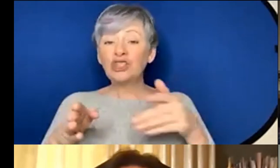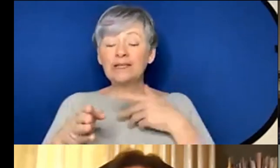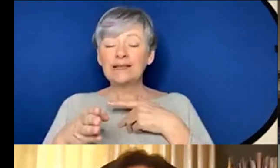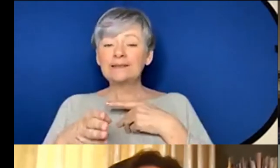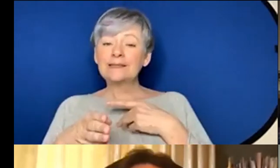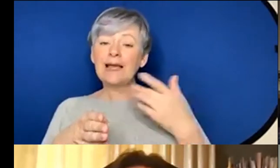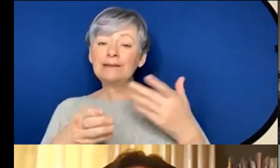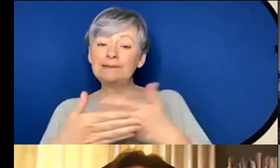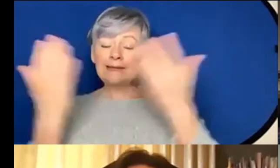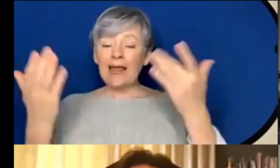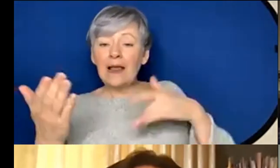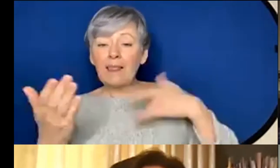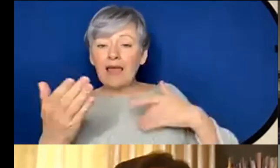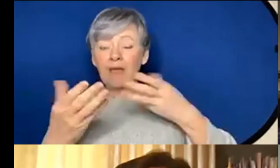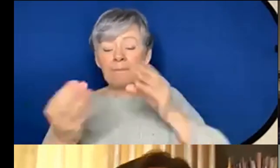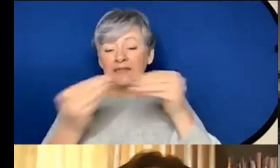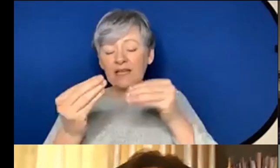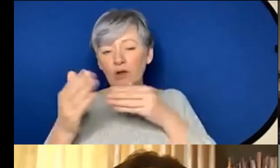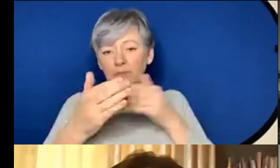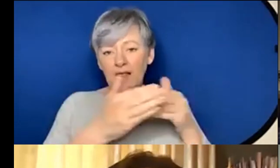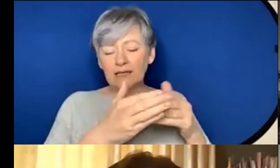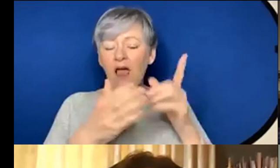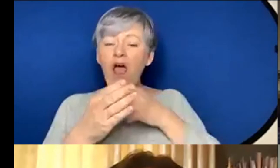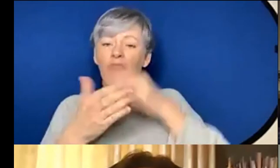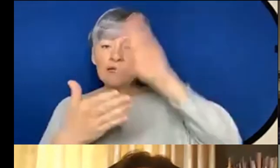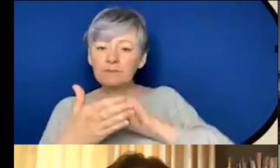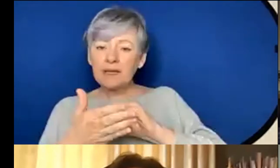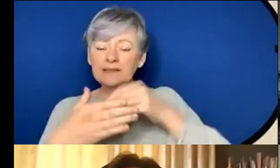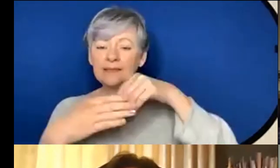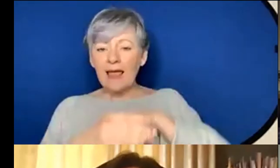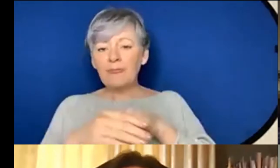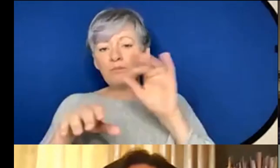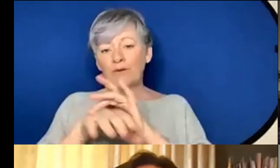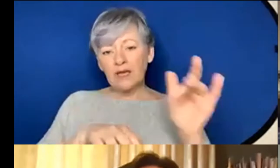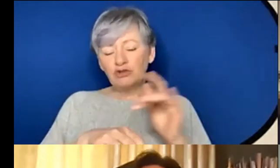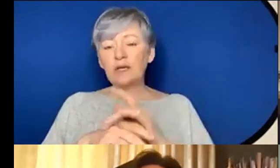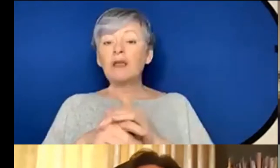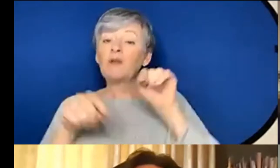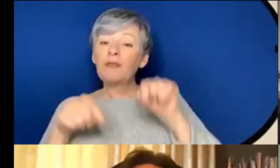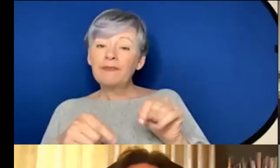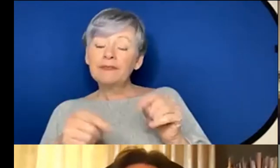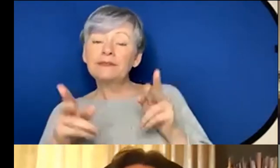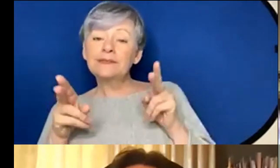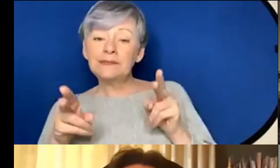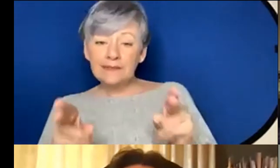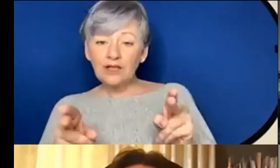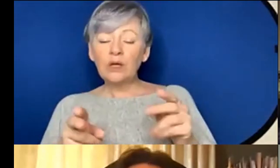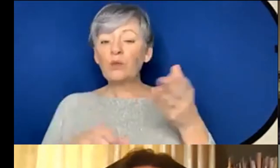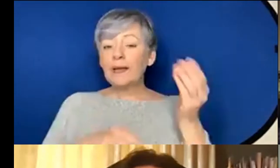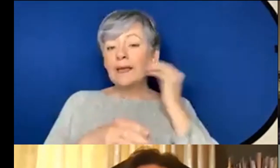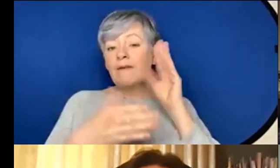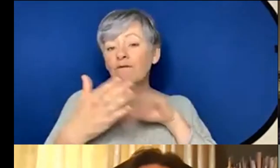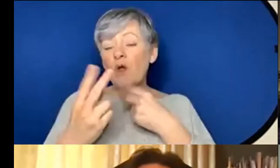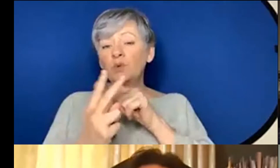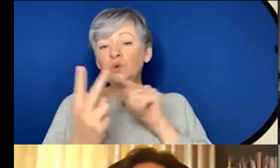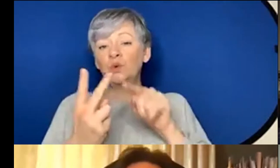material barriers and other experiences in the profession and for this session we're going to hear from two